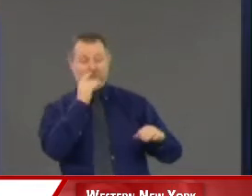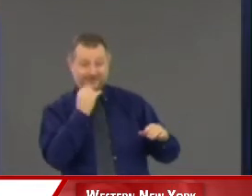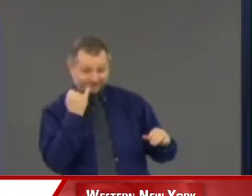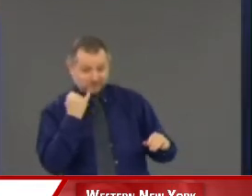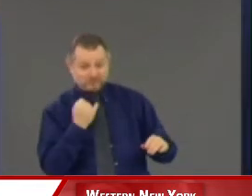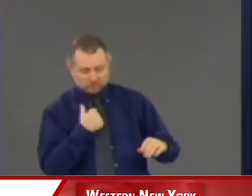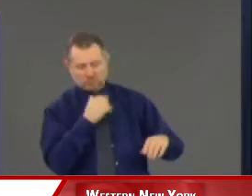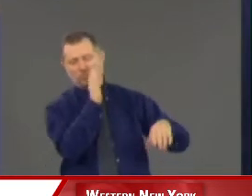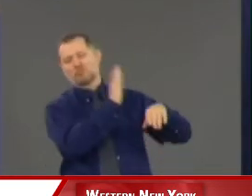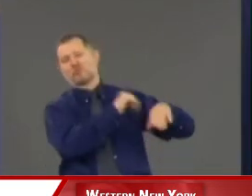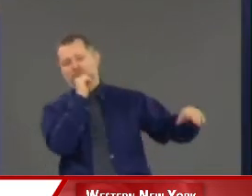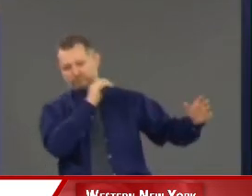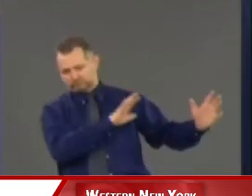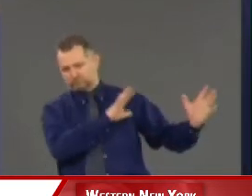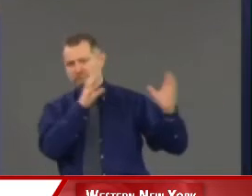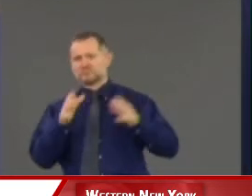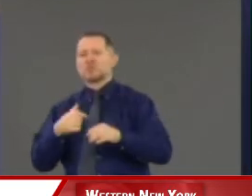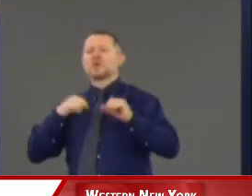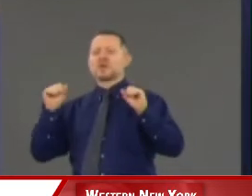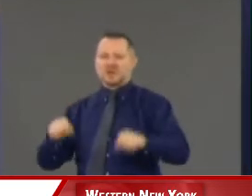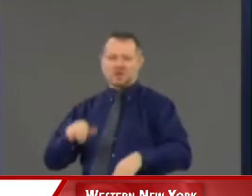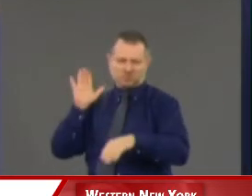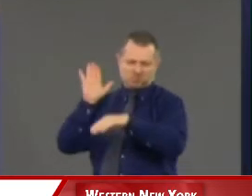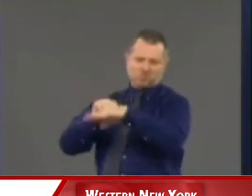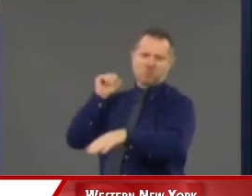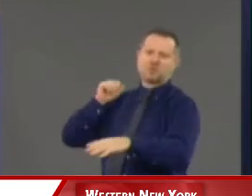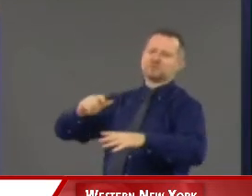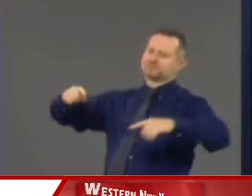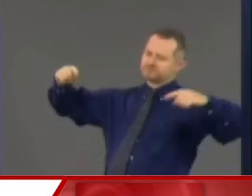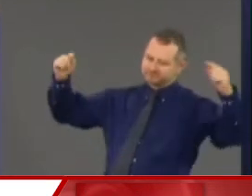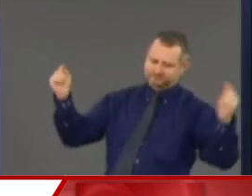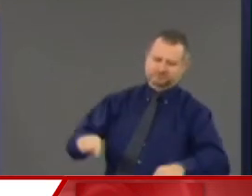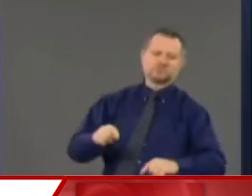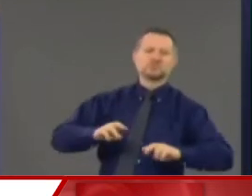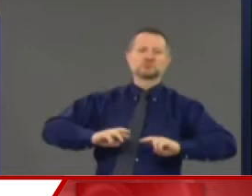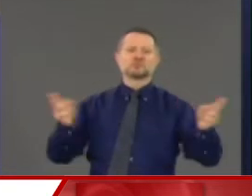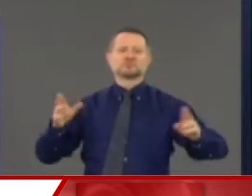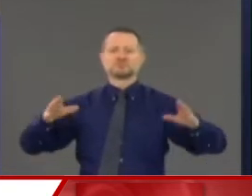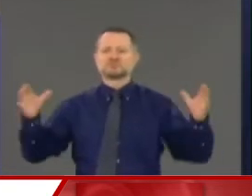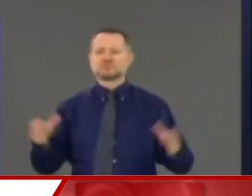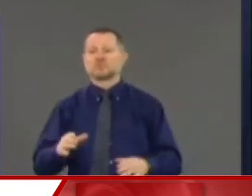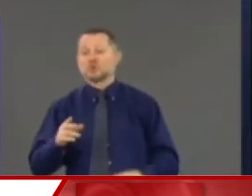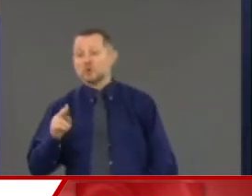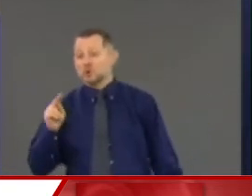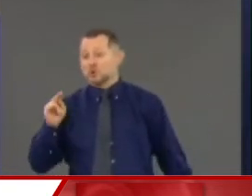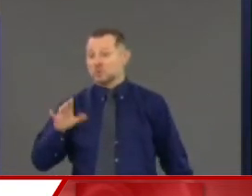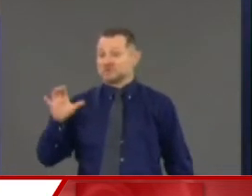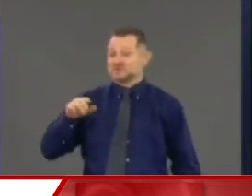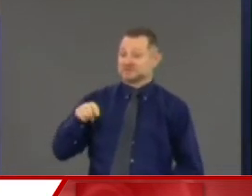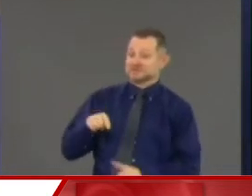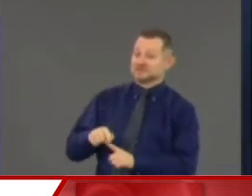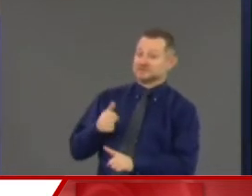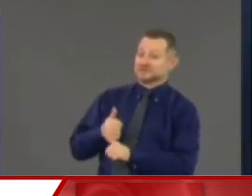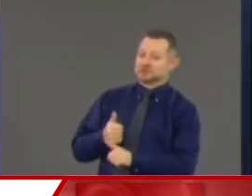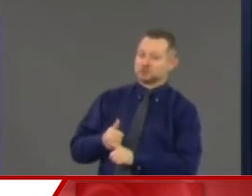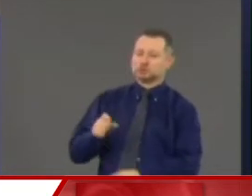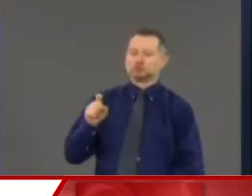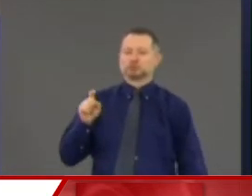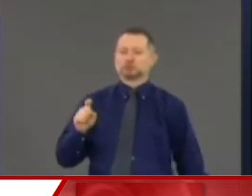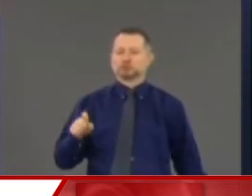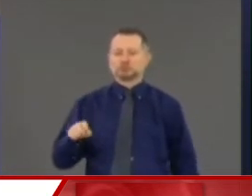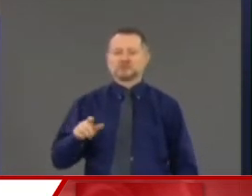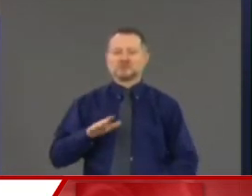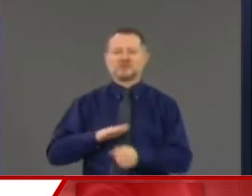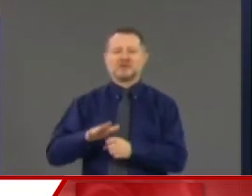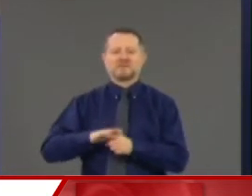state that I can call out the National Guard. New York City should have enough personnel